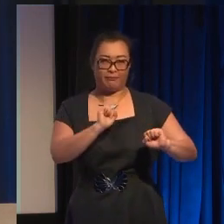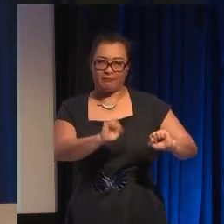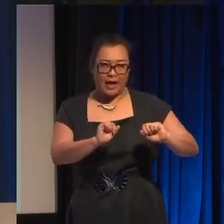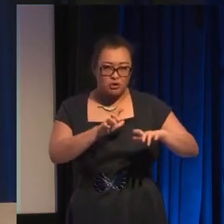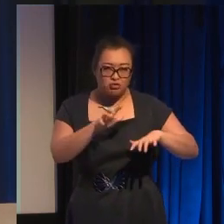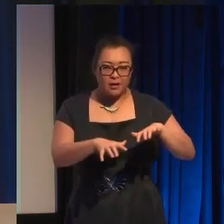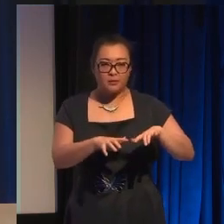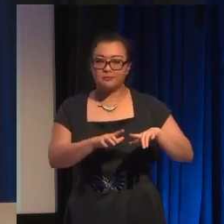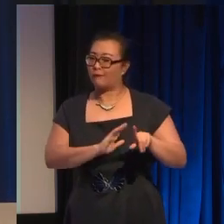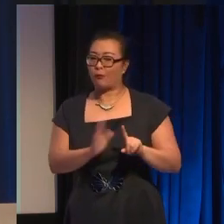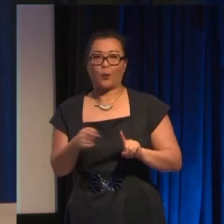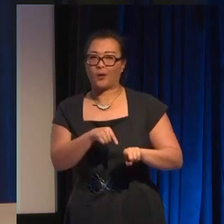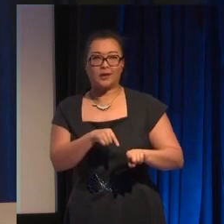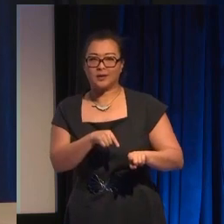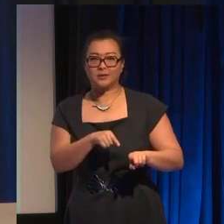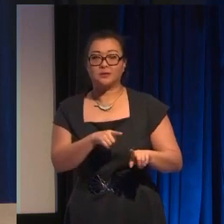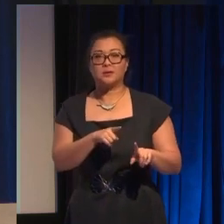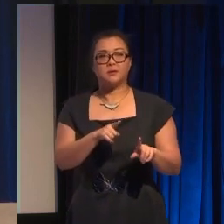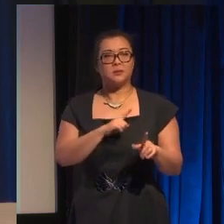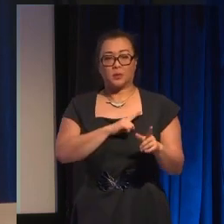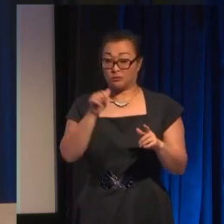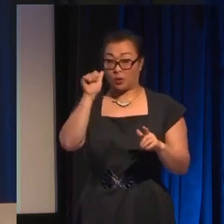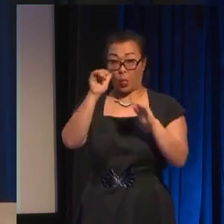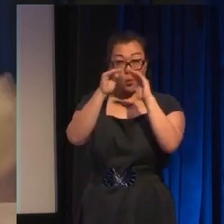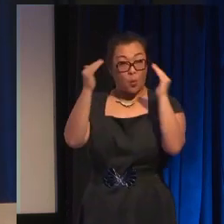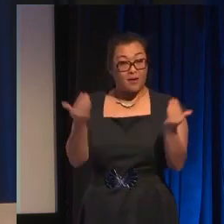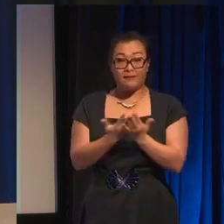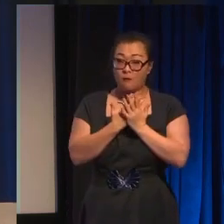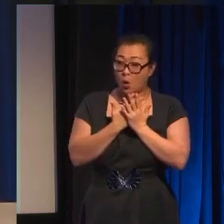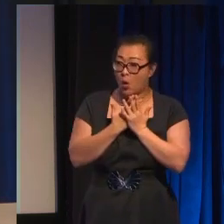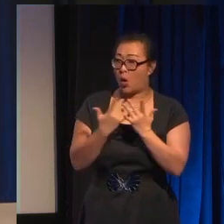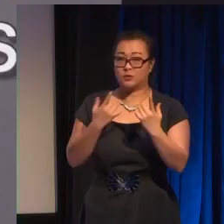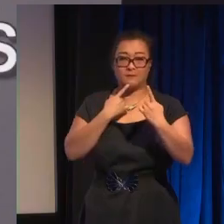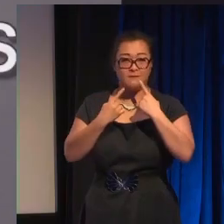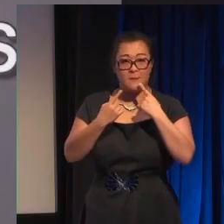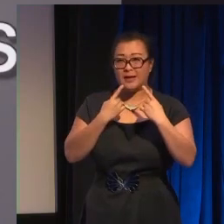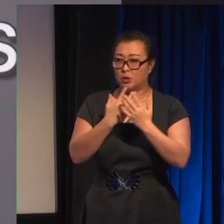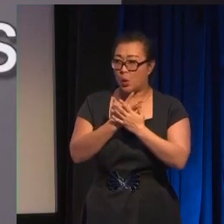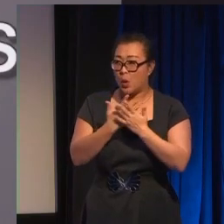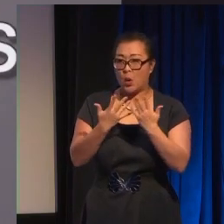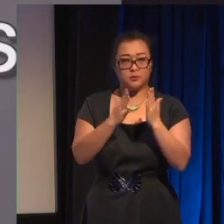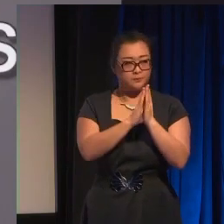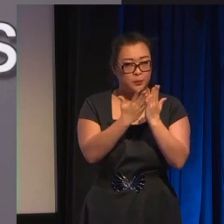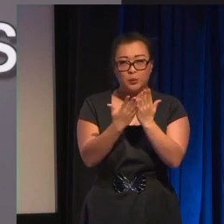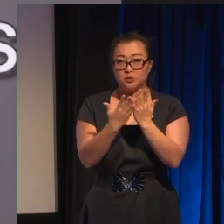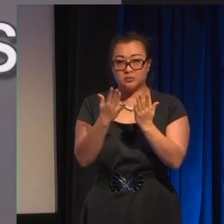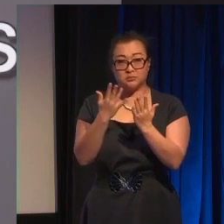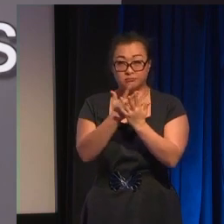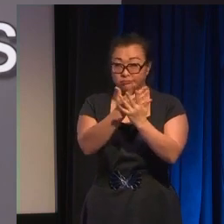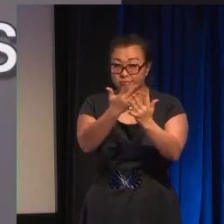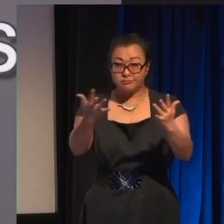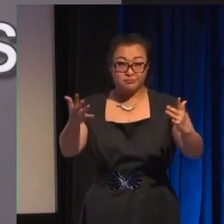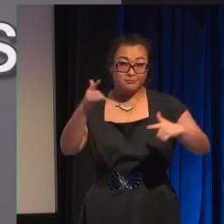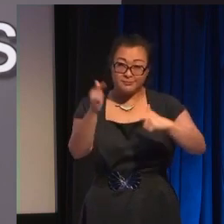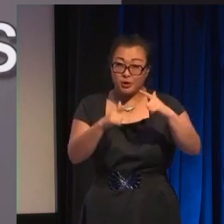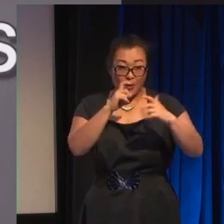without a deeper understanding of those issues or someone like a diversity consultant to help step you through them you